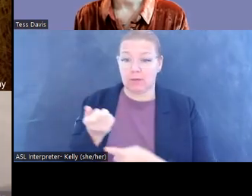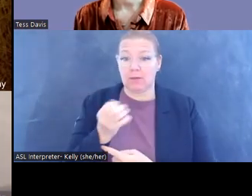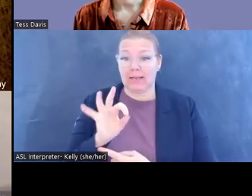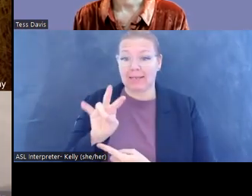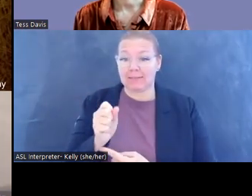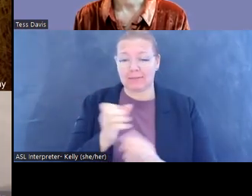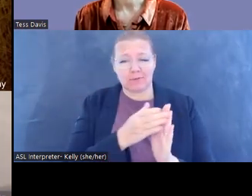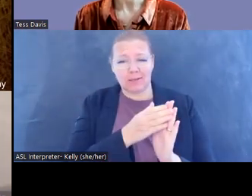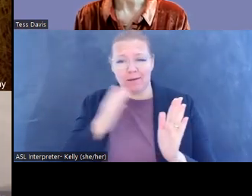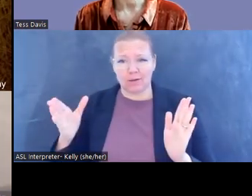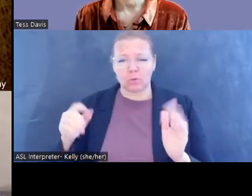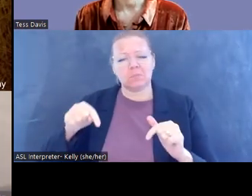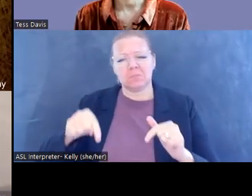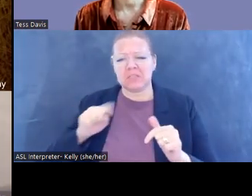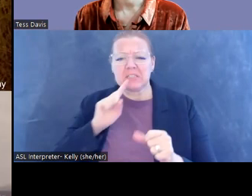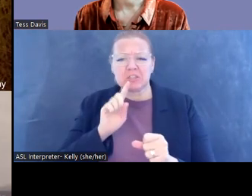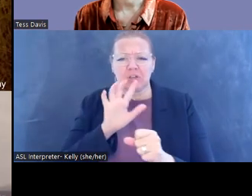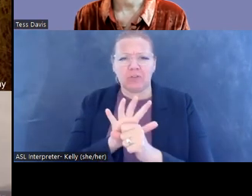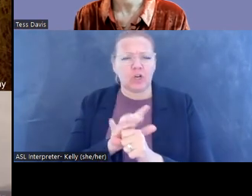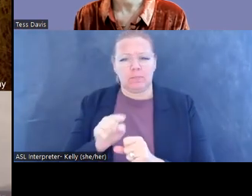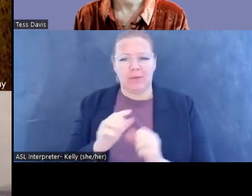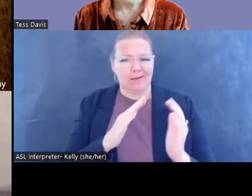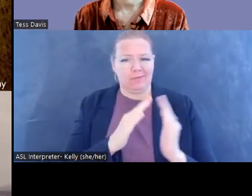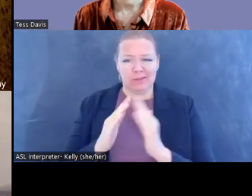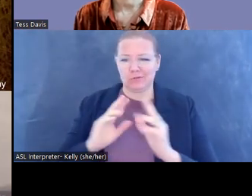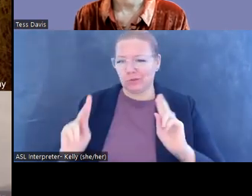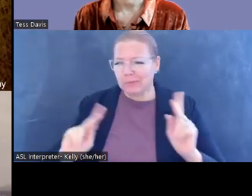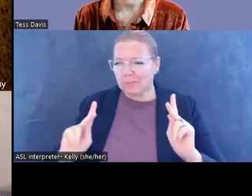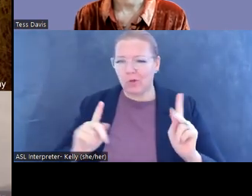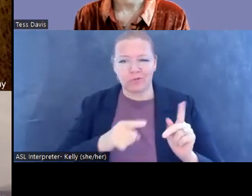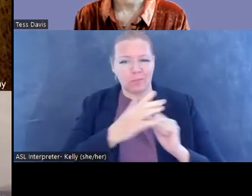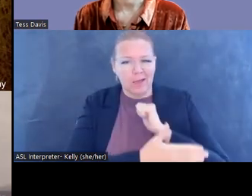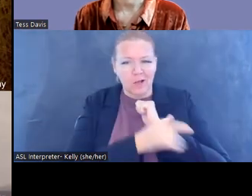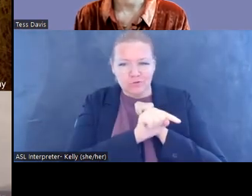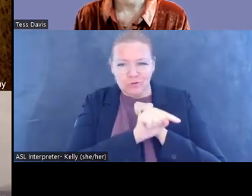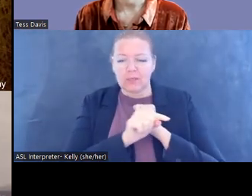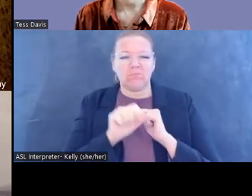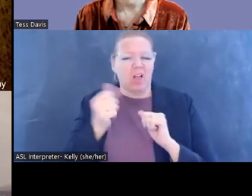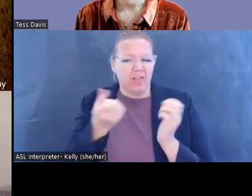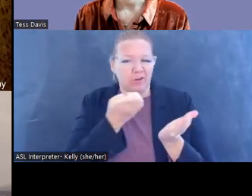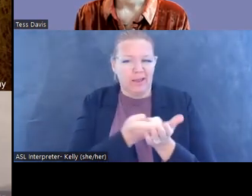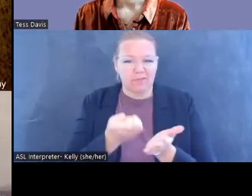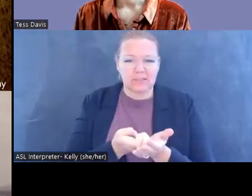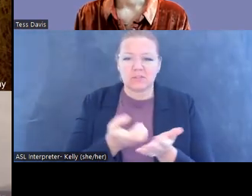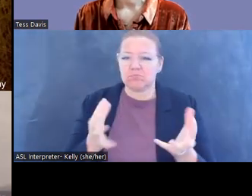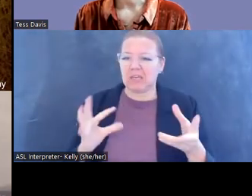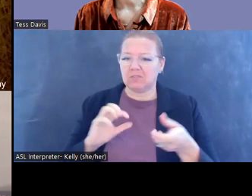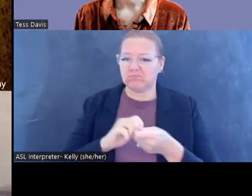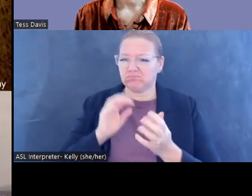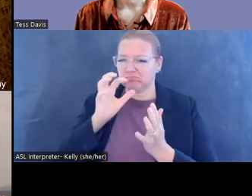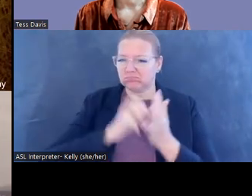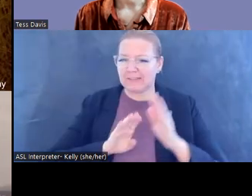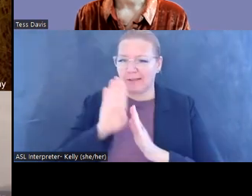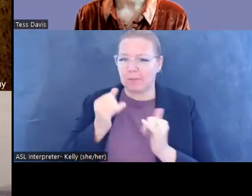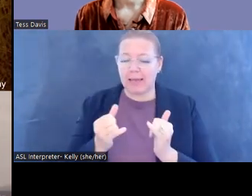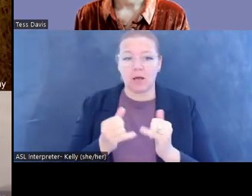and this is confirmed by villager testimony, as well as other evidence that's being put together now, masterpiece